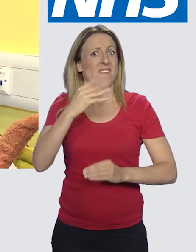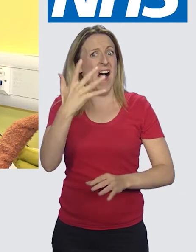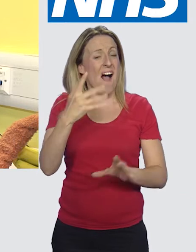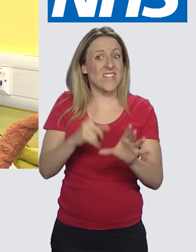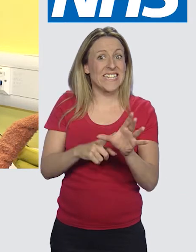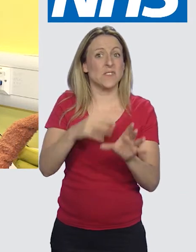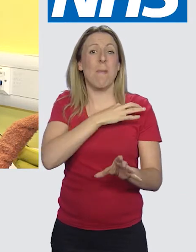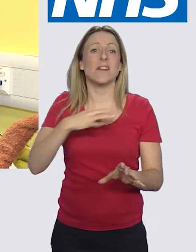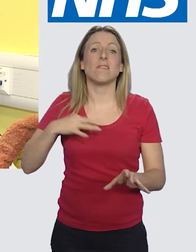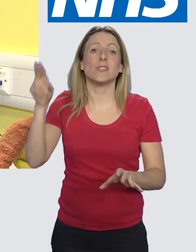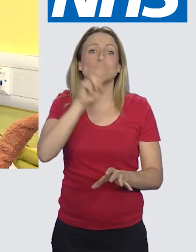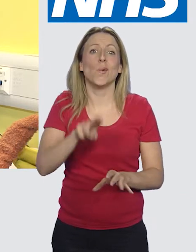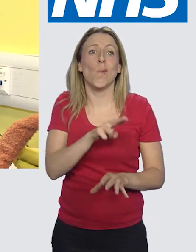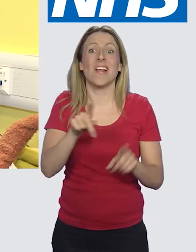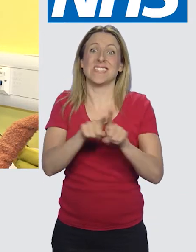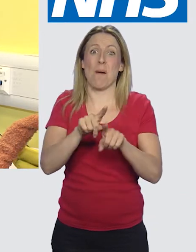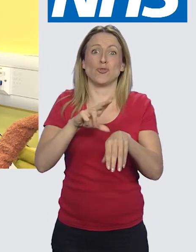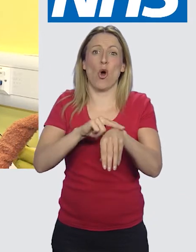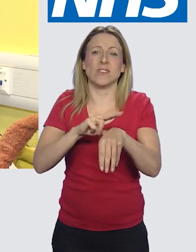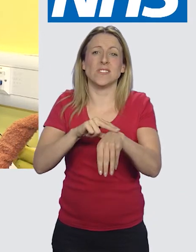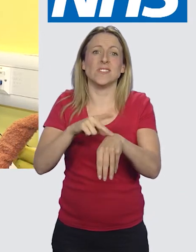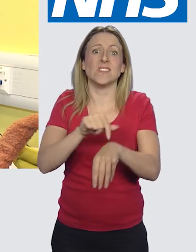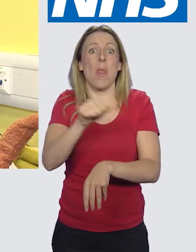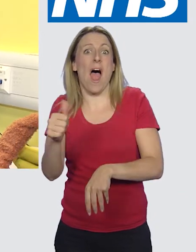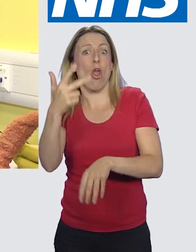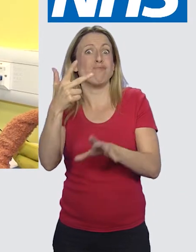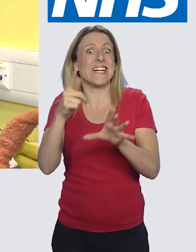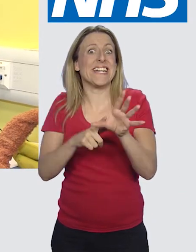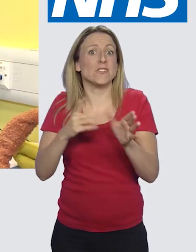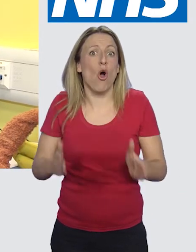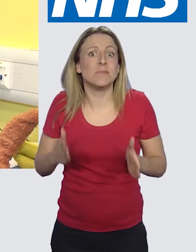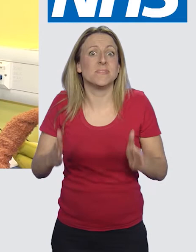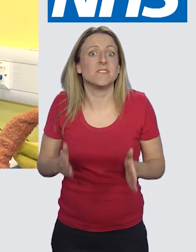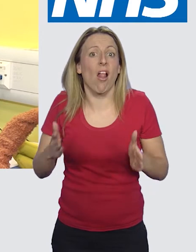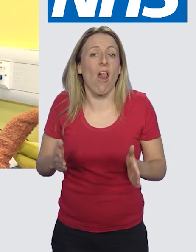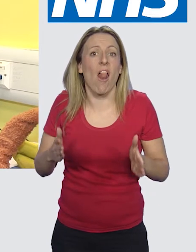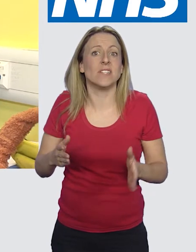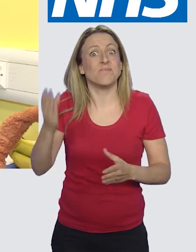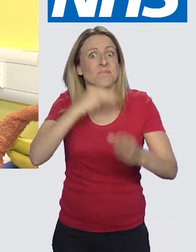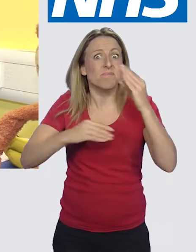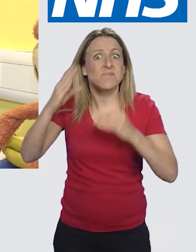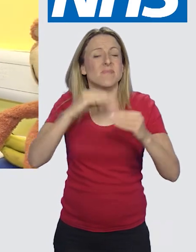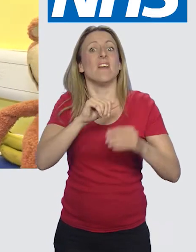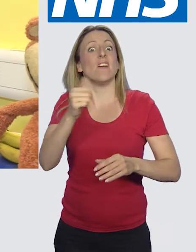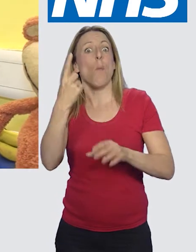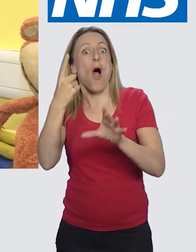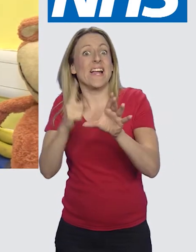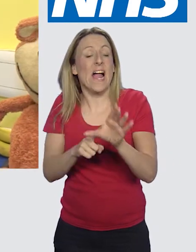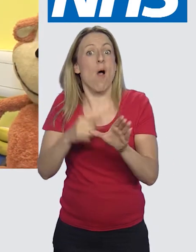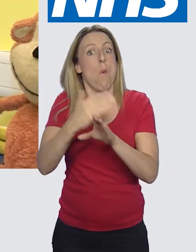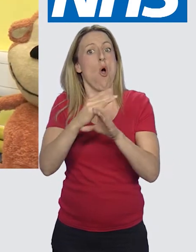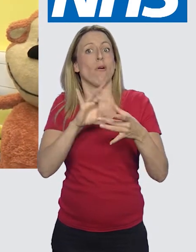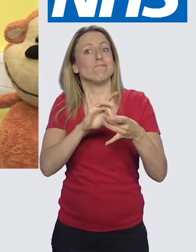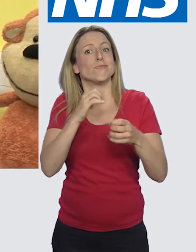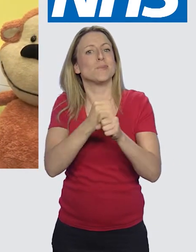years at medical school, which is the same as all doctors. We then have three years in hospital, followed by another year training with